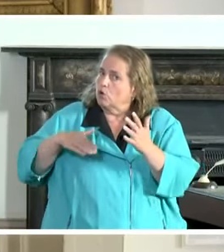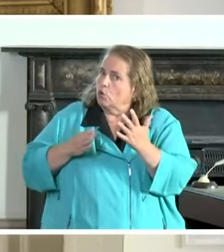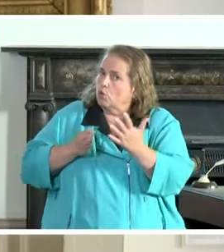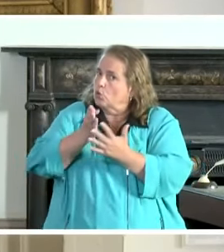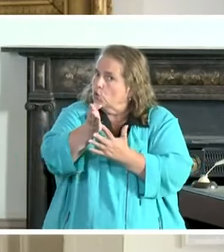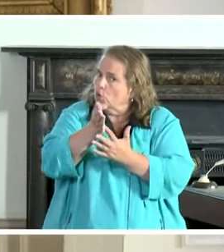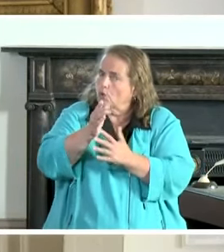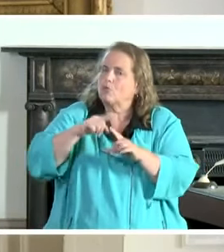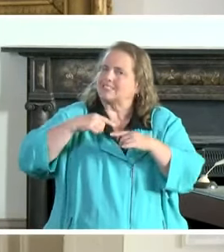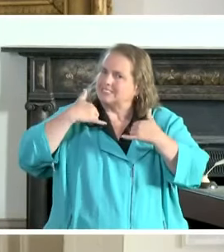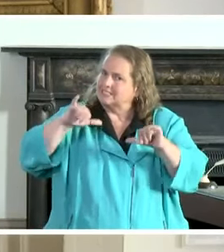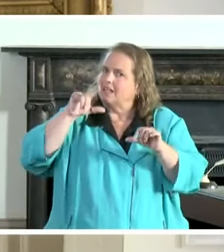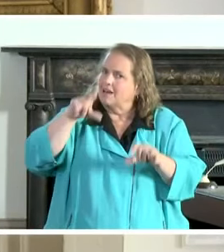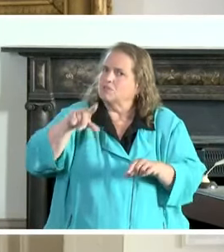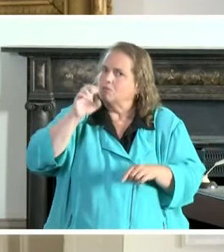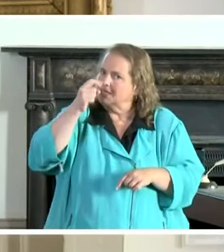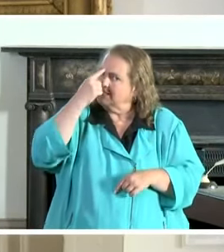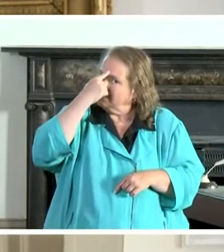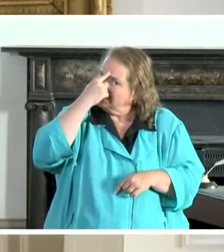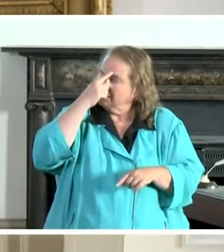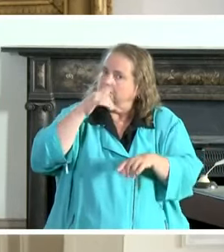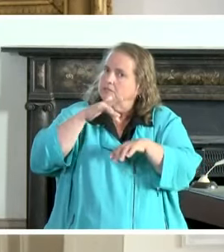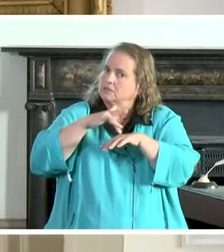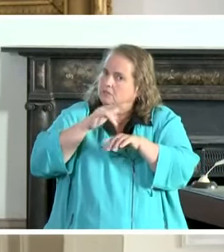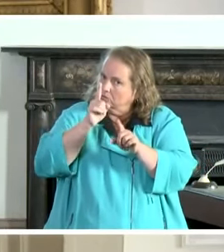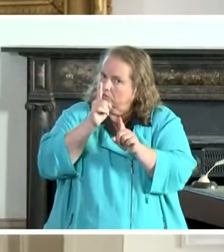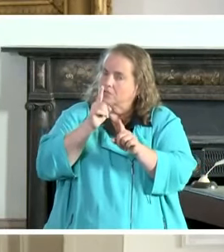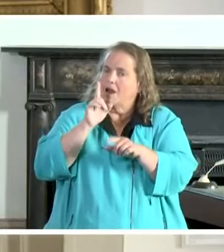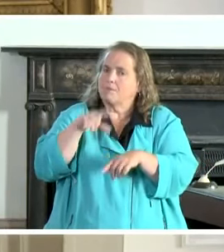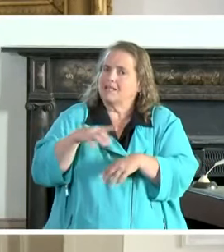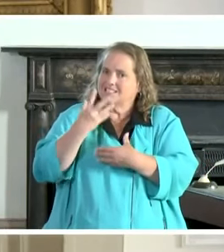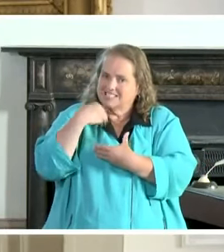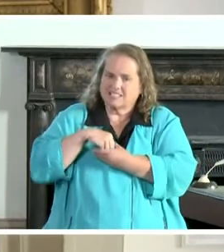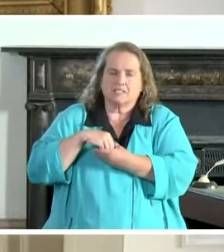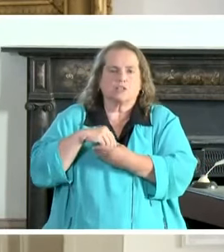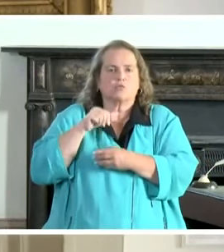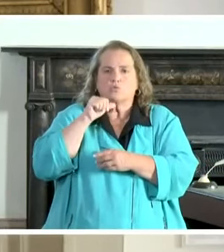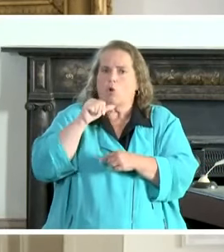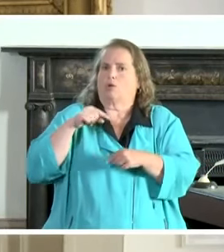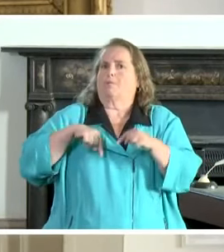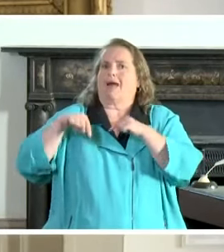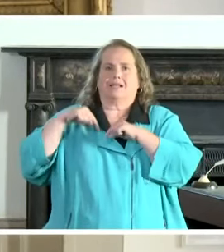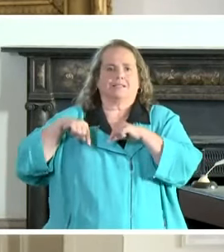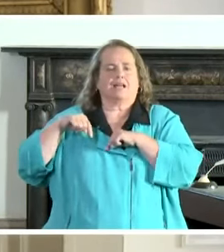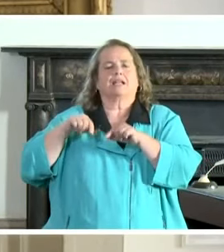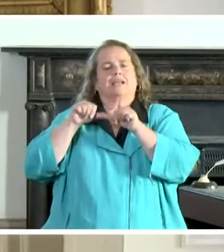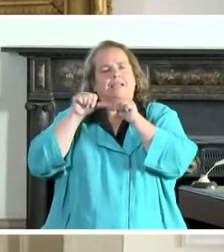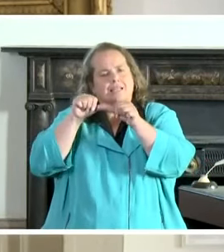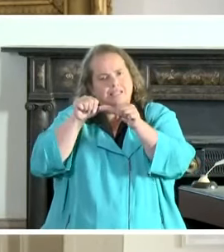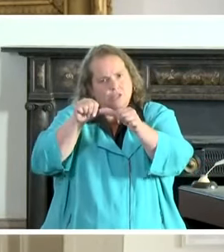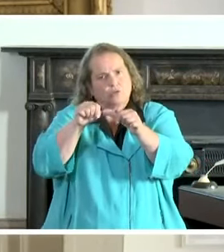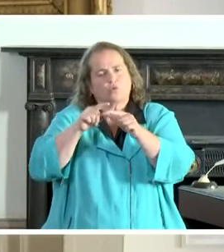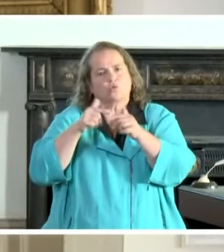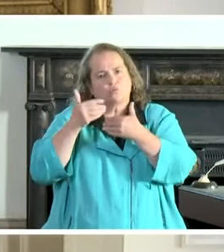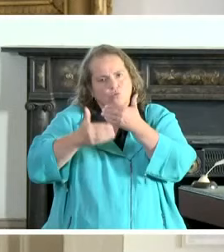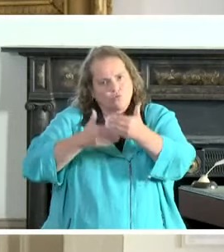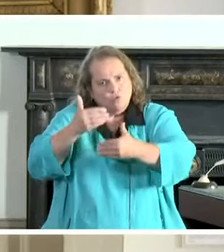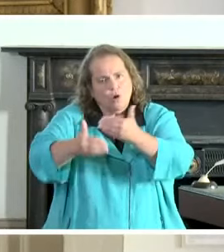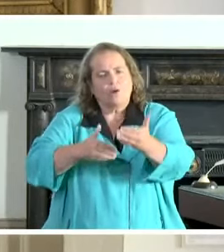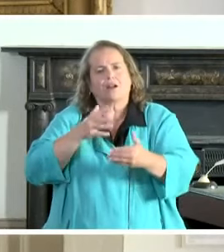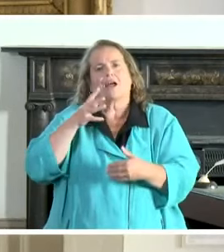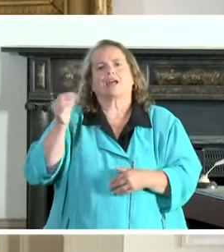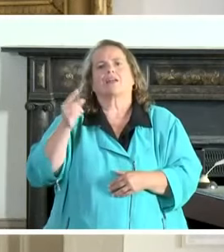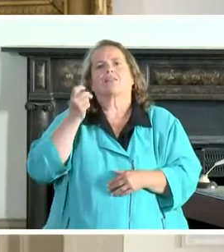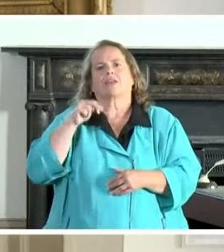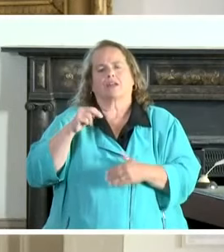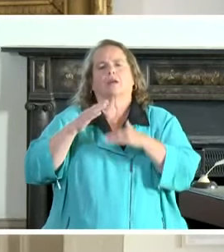we've come through a lot together. Let's make sure we don't backslide. Let's make sure we continue to move forward, and then let's